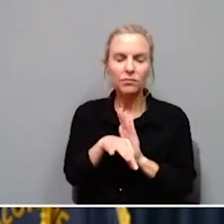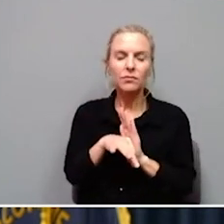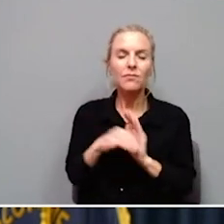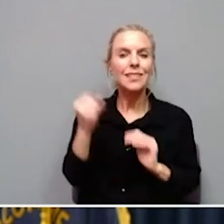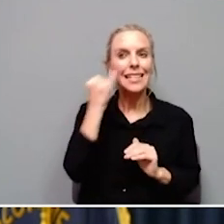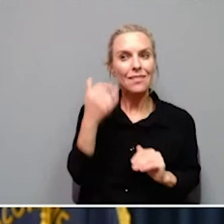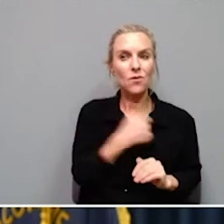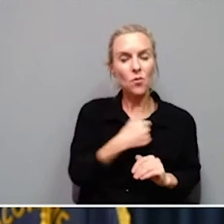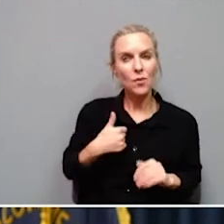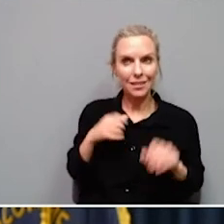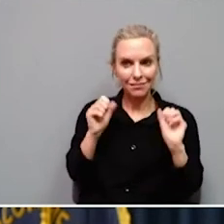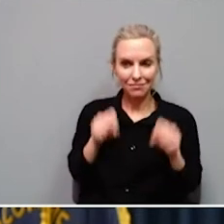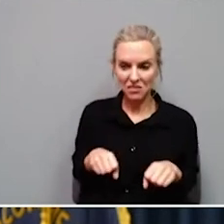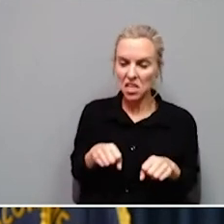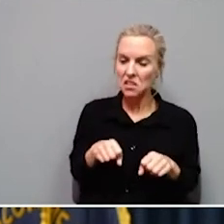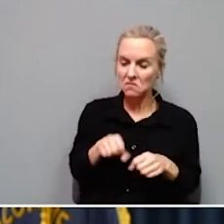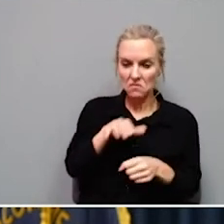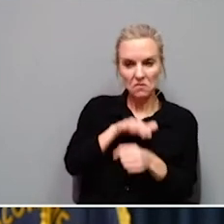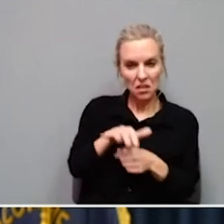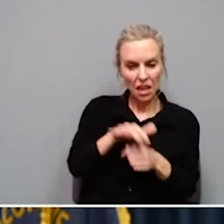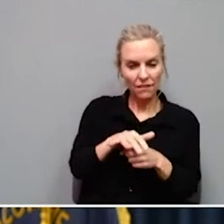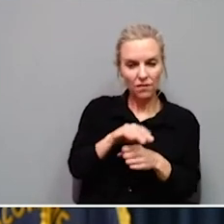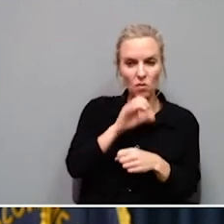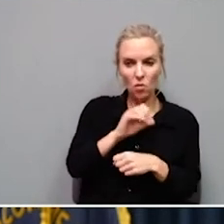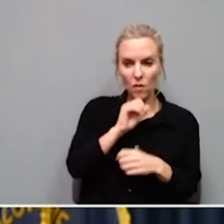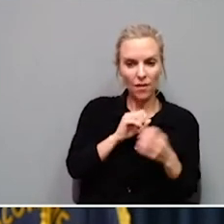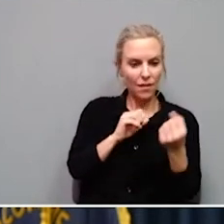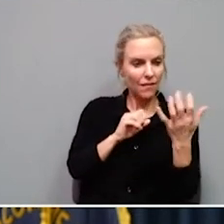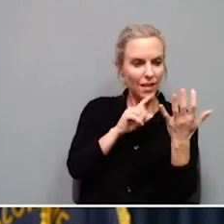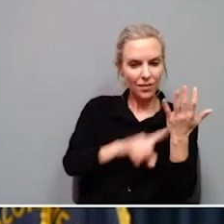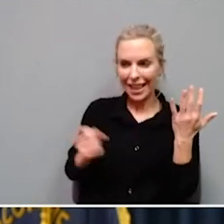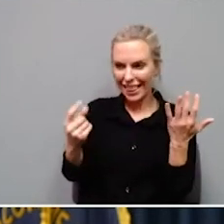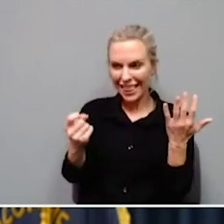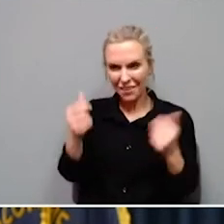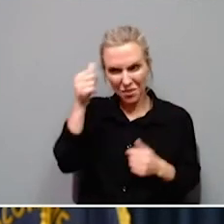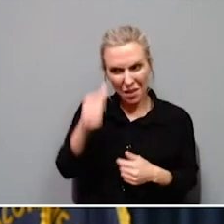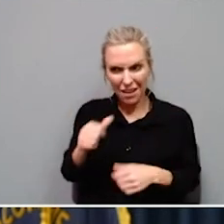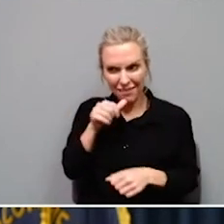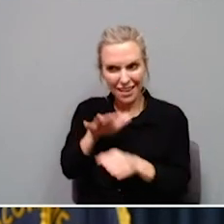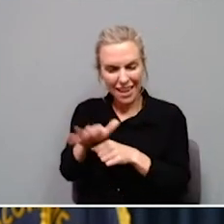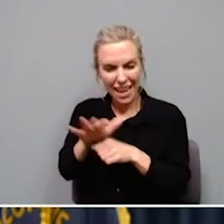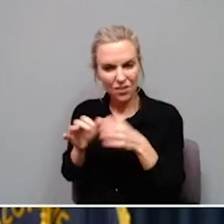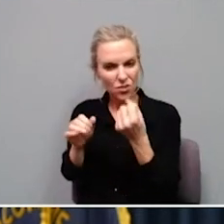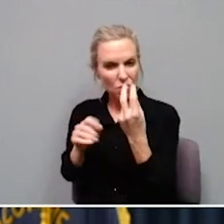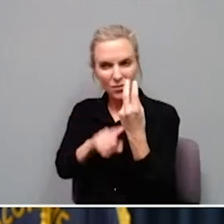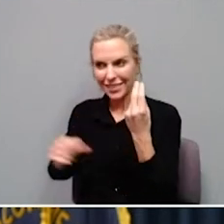that the sooner students are vaccinated, the quicker it will be safe to begin easing school safety measures.